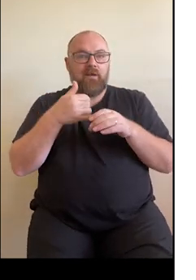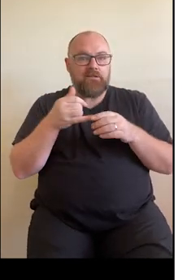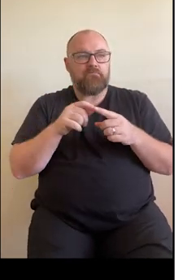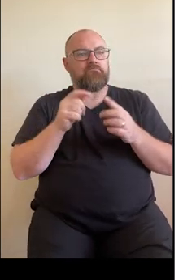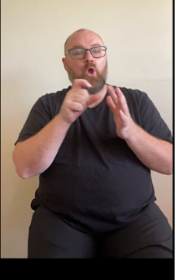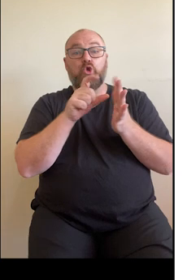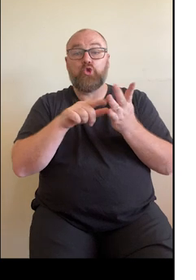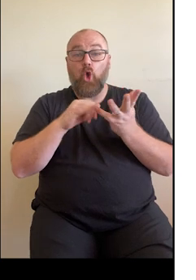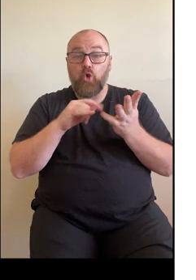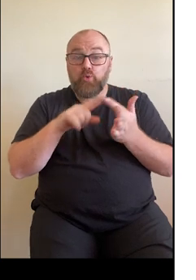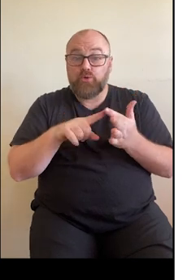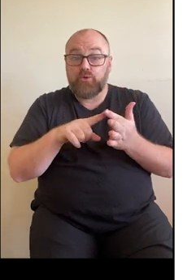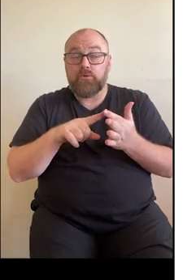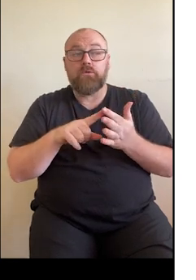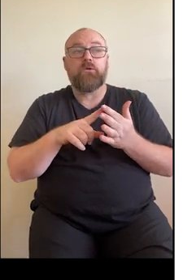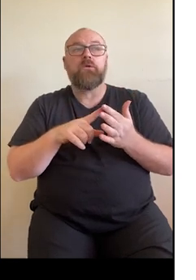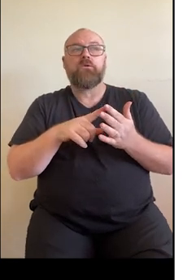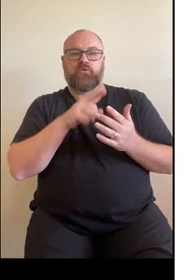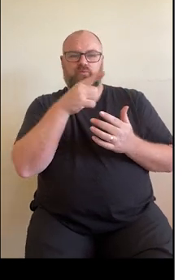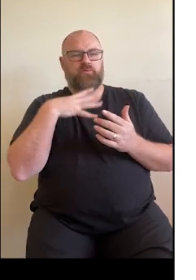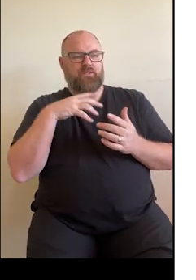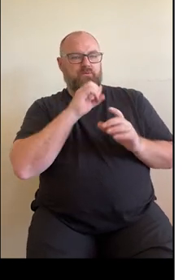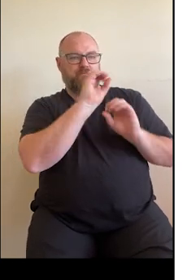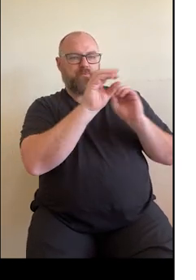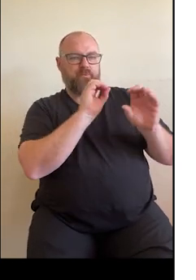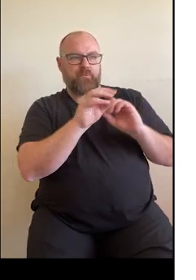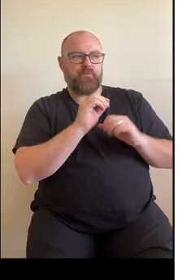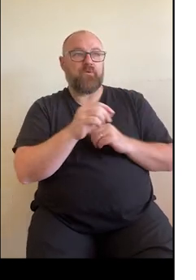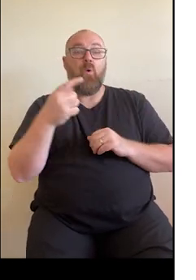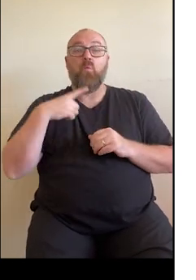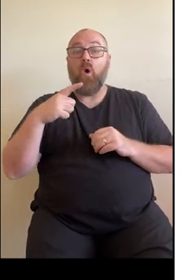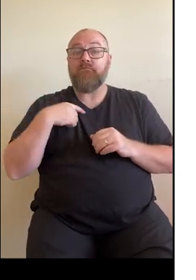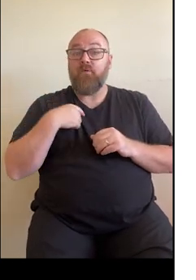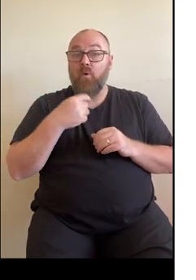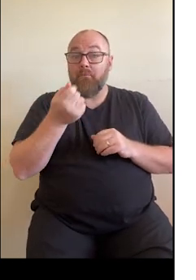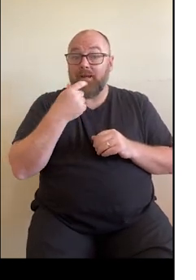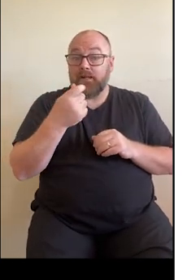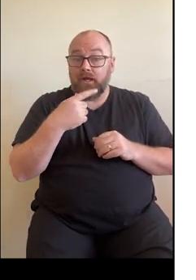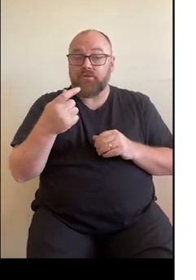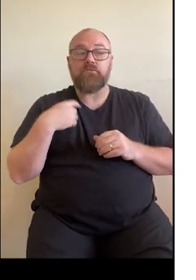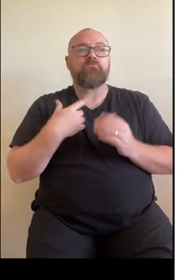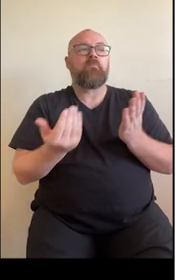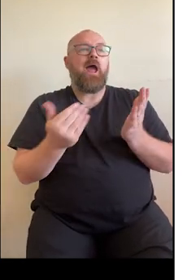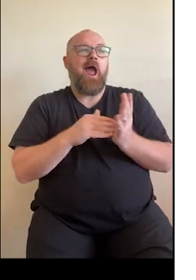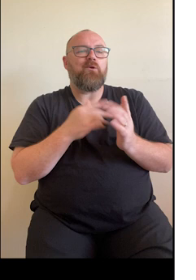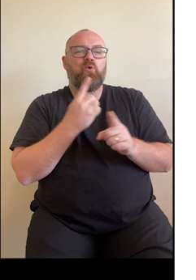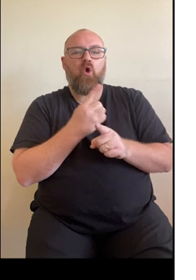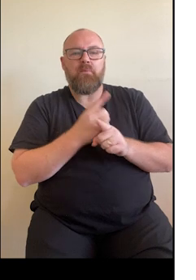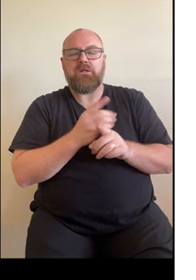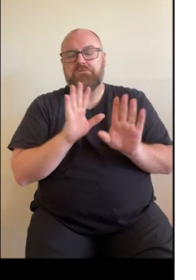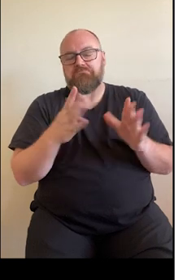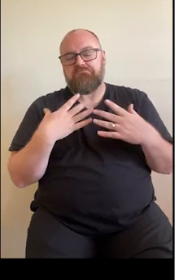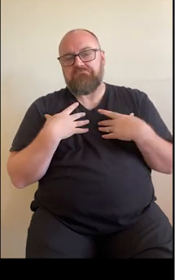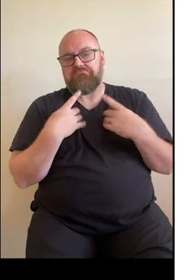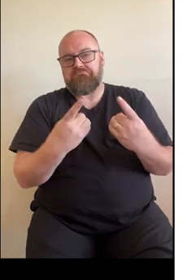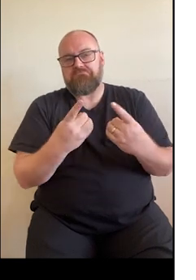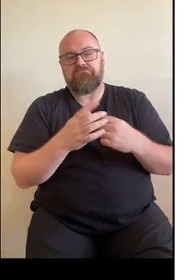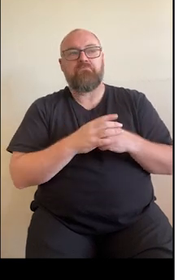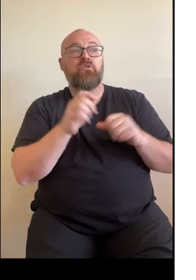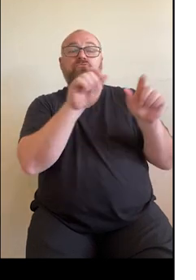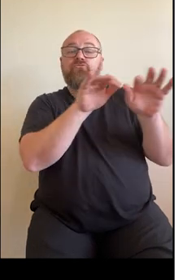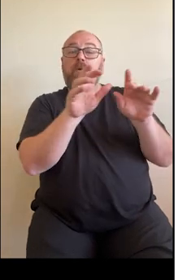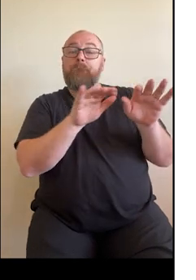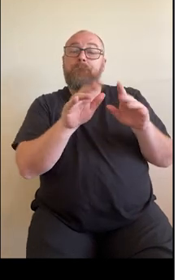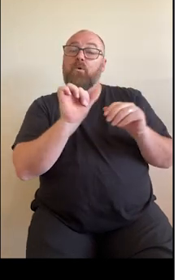information, you need to complete those. Reason for taking medication, additional comments, those are optional. And you can just type